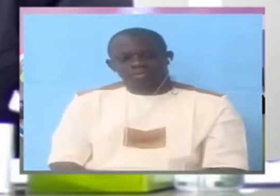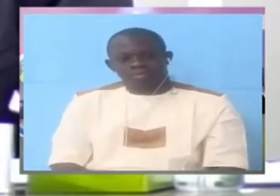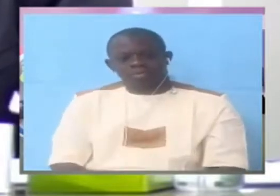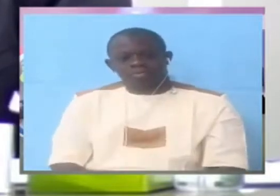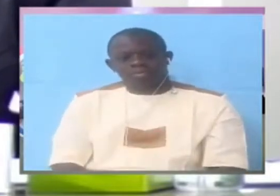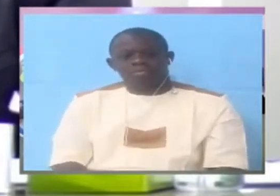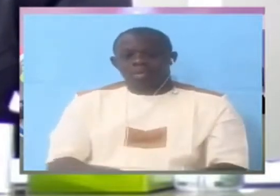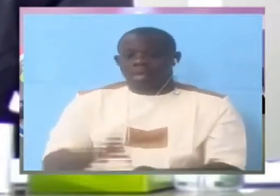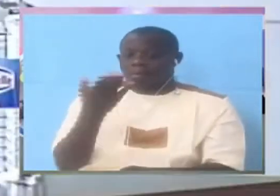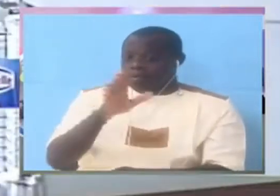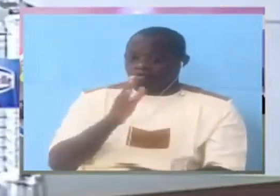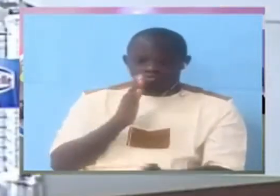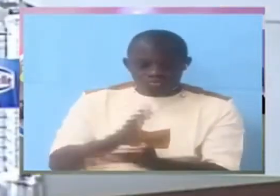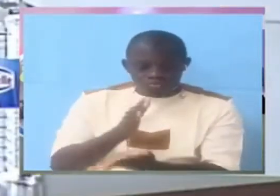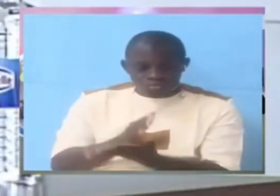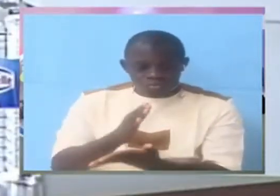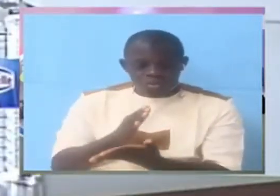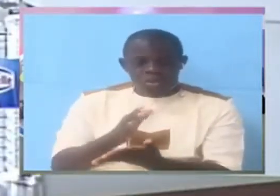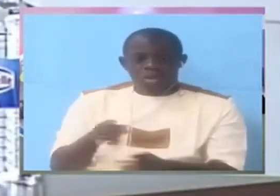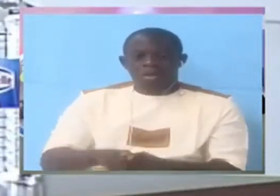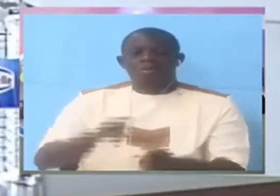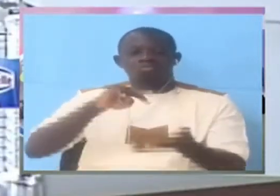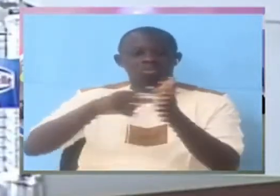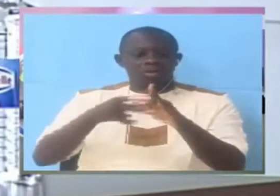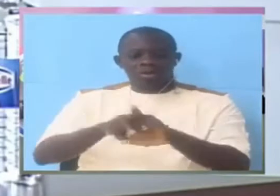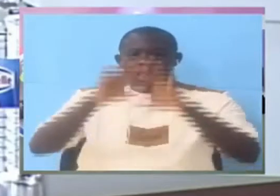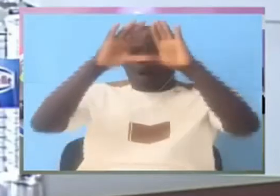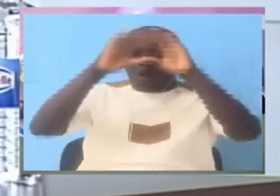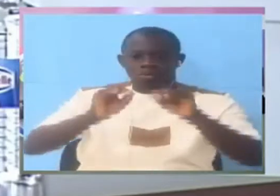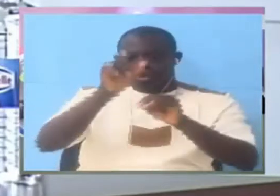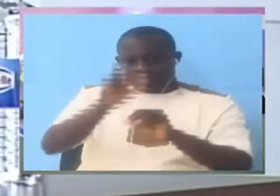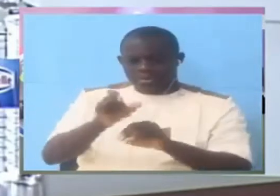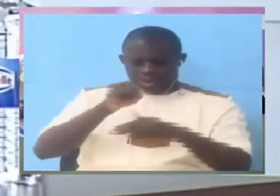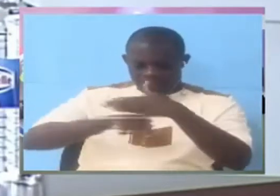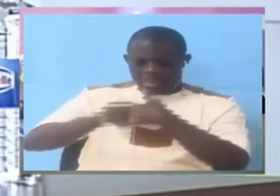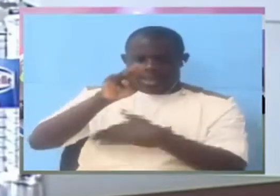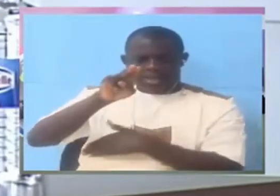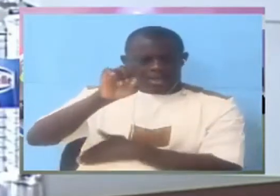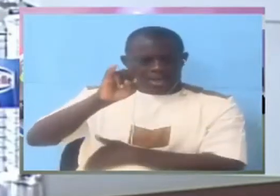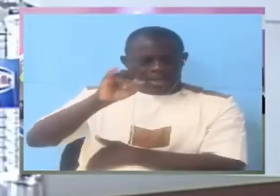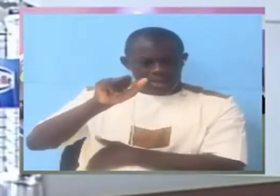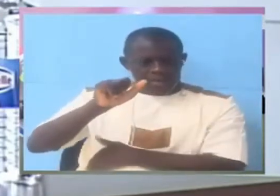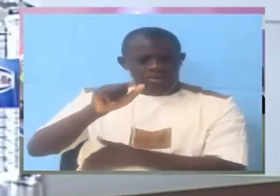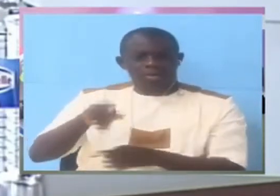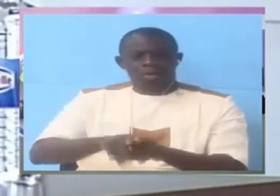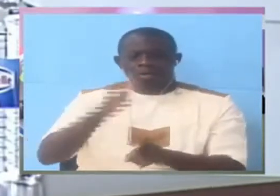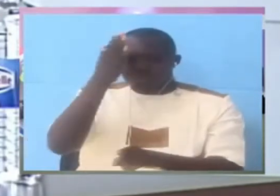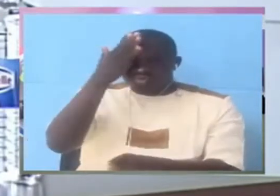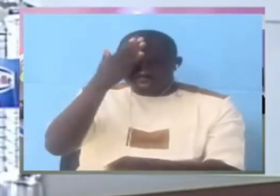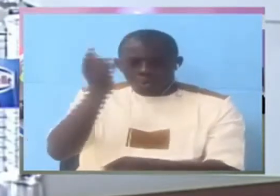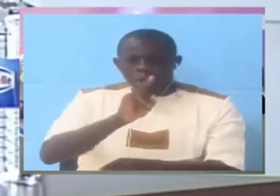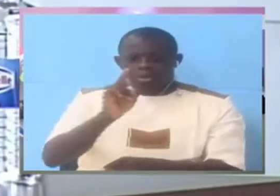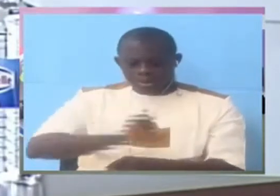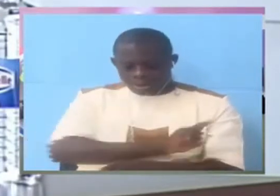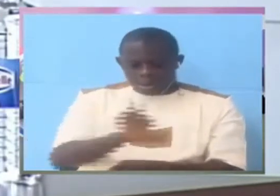whether really the officers at the NIA knew what they were